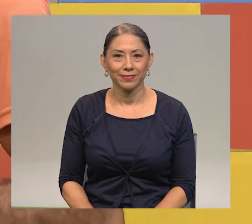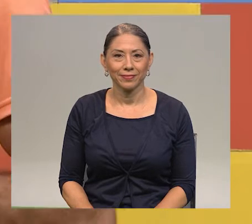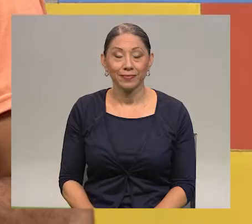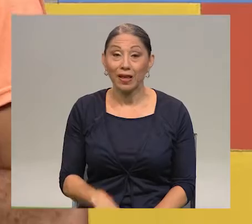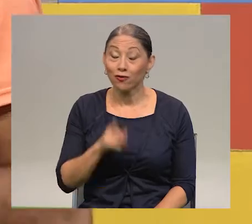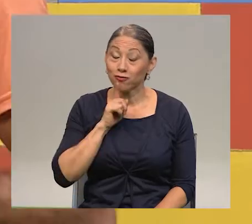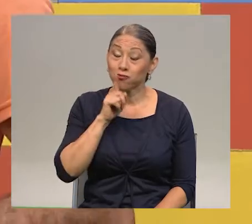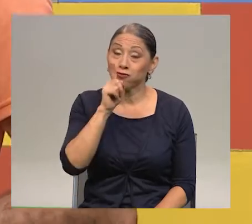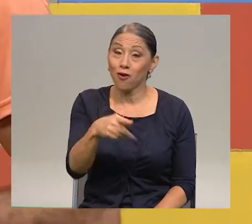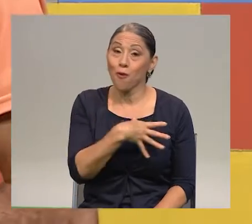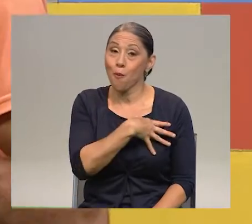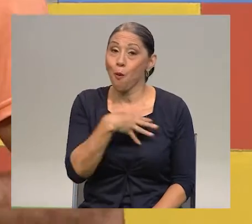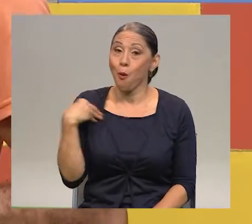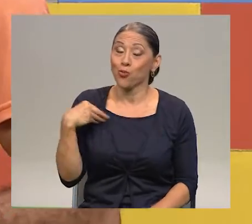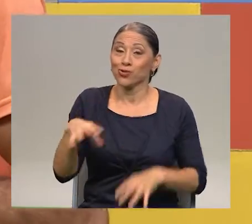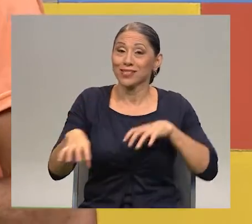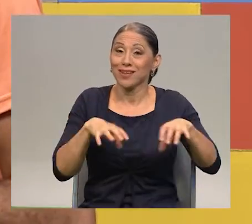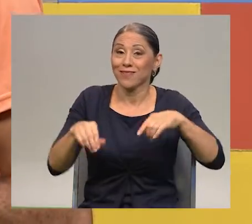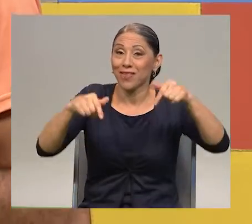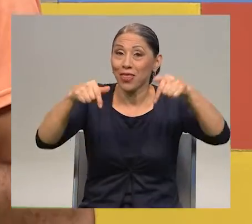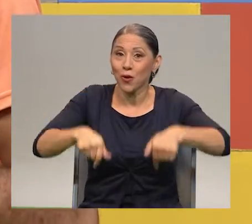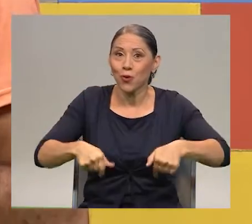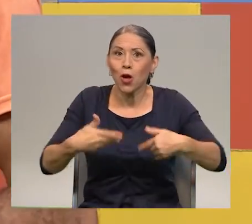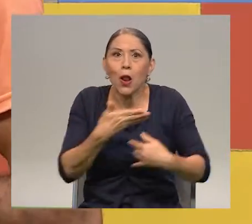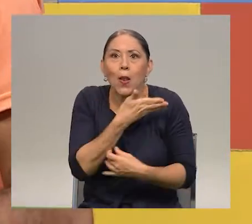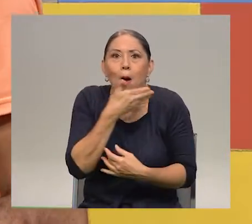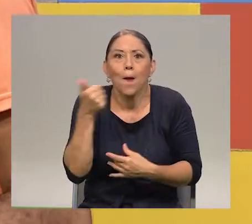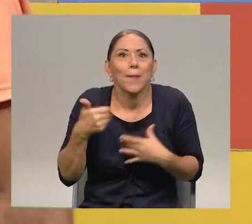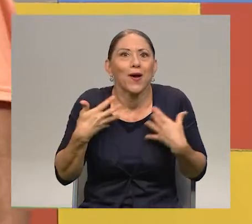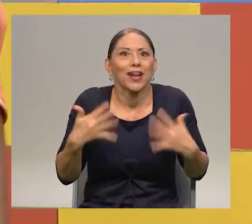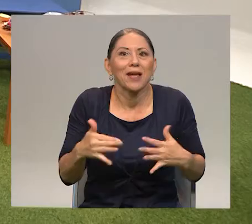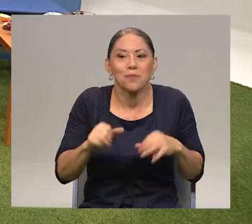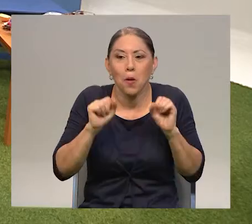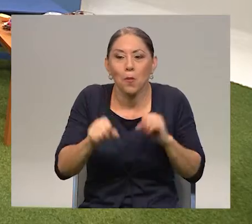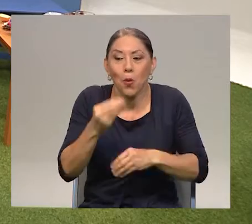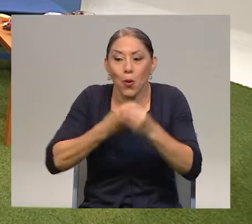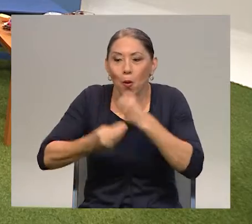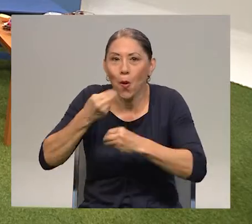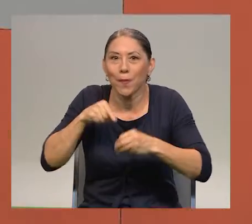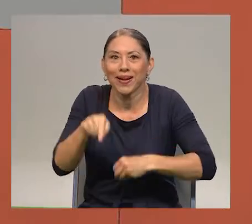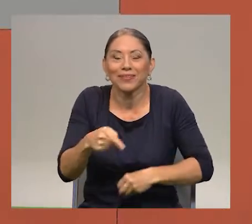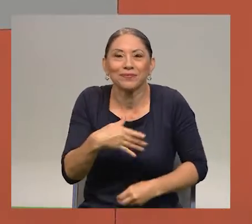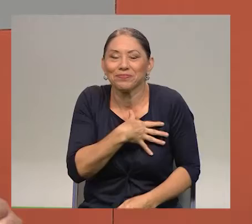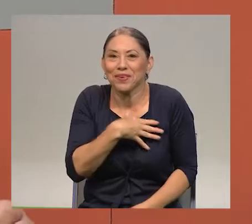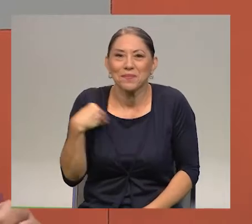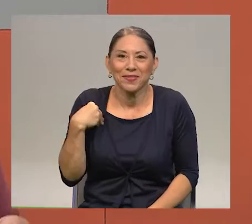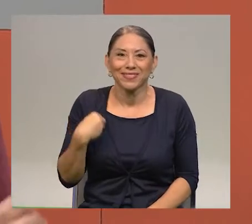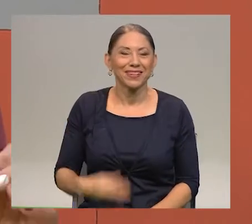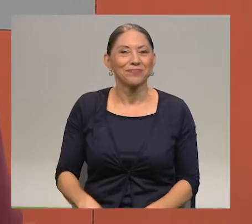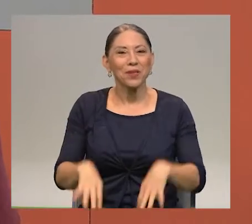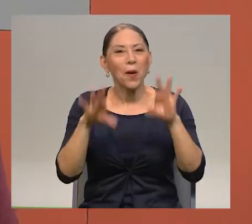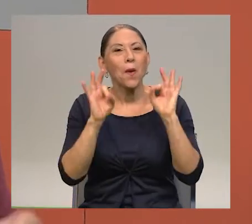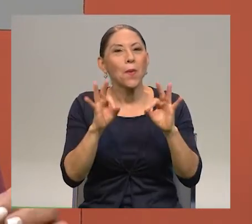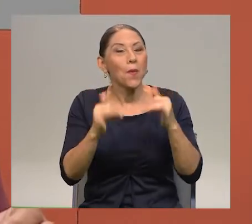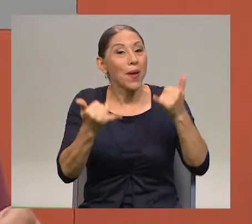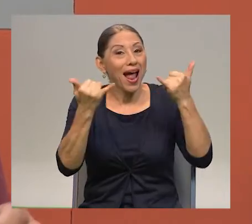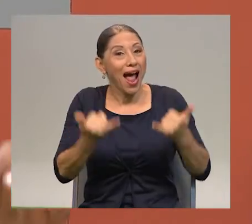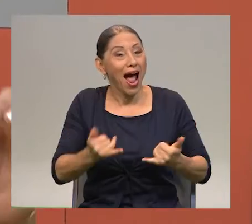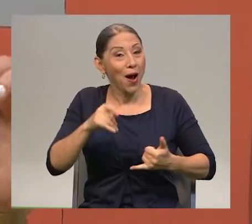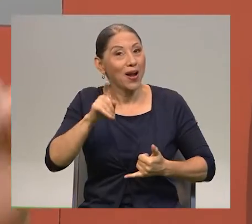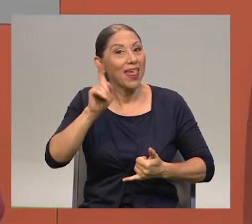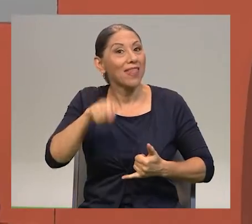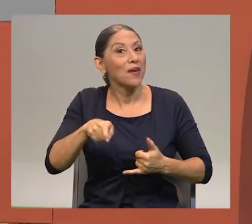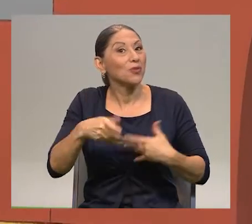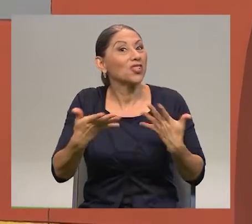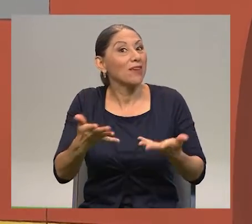I really like today's activities. The best part is that I get to eat the food that I love. Okay, Luis. Now, we have to do a switch again.